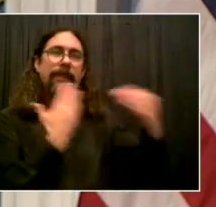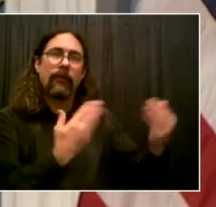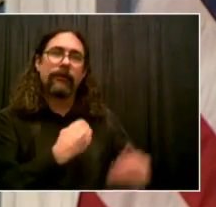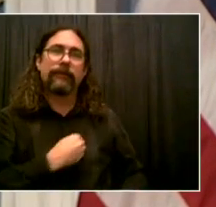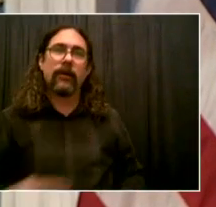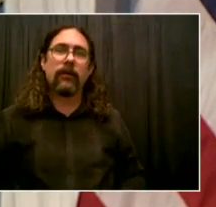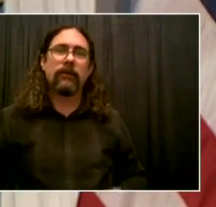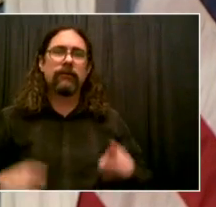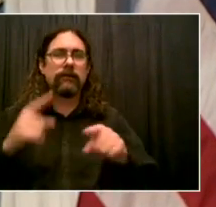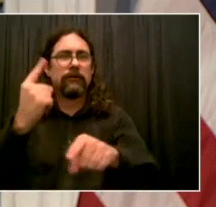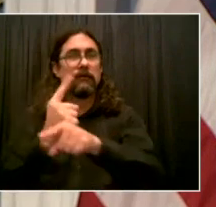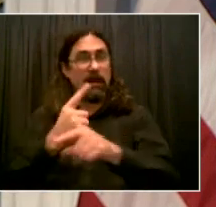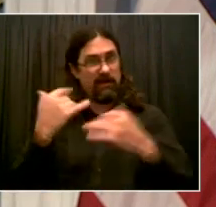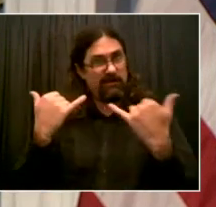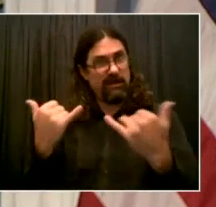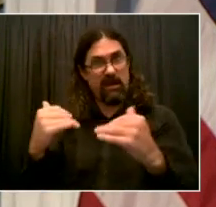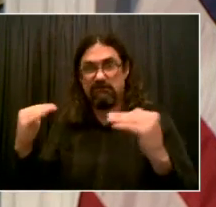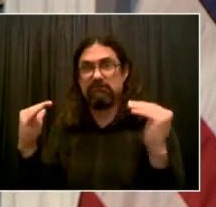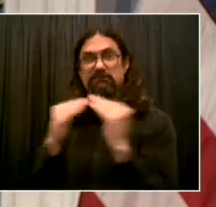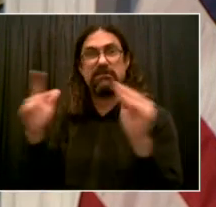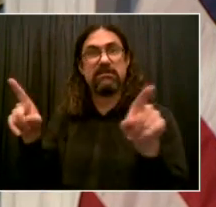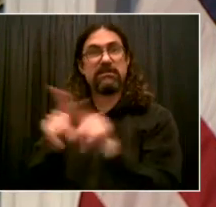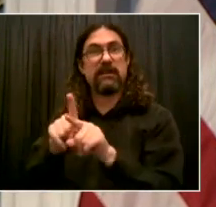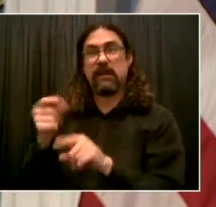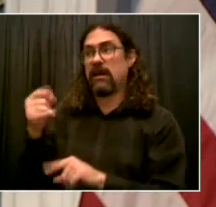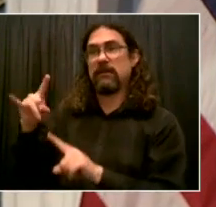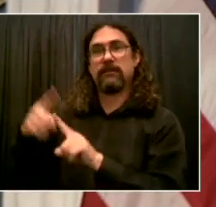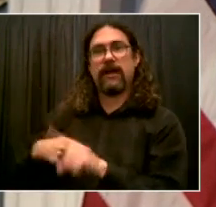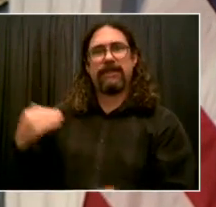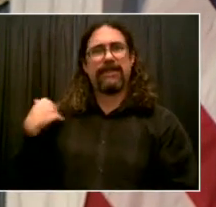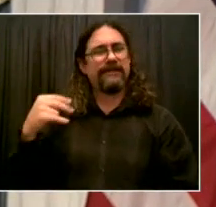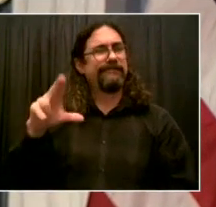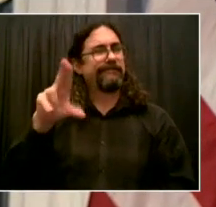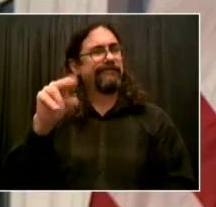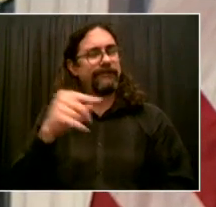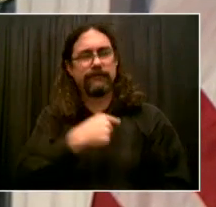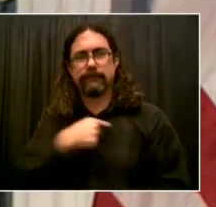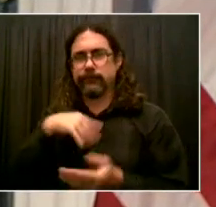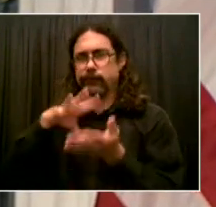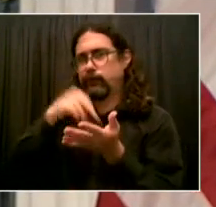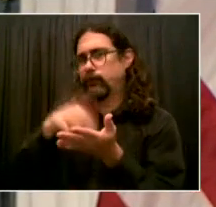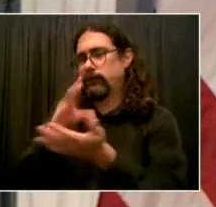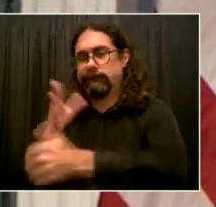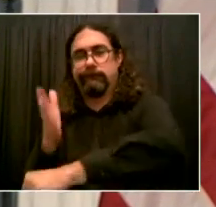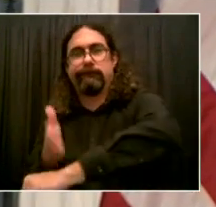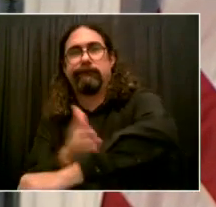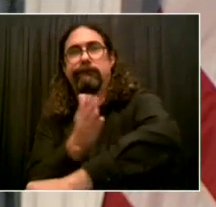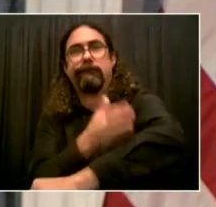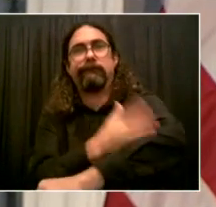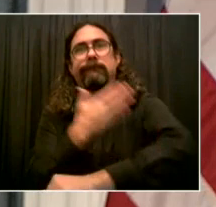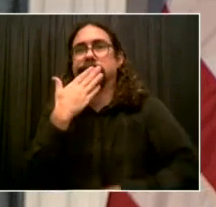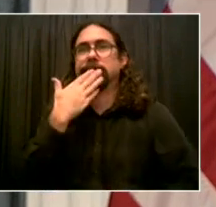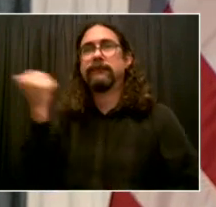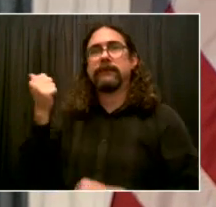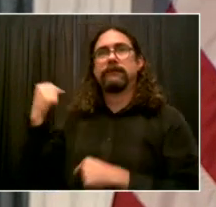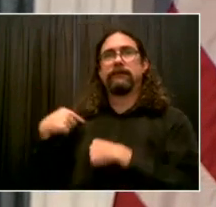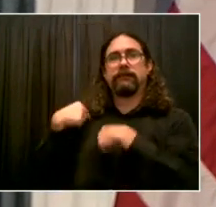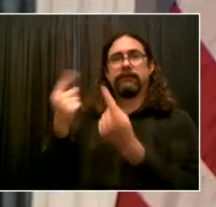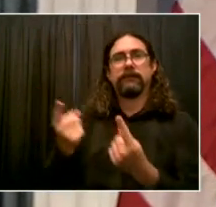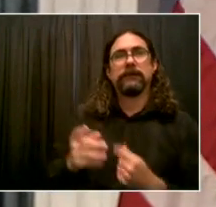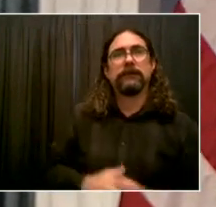And bringing New York City back better means bringing our city back healthier. We have a once in a generation